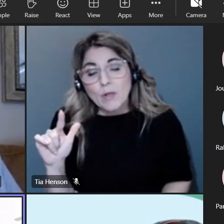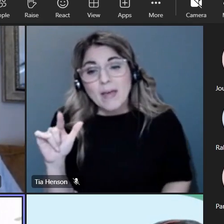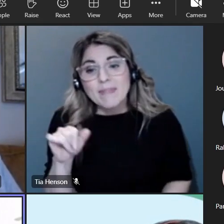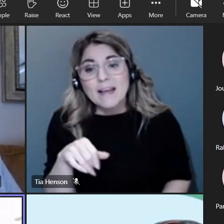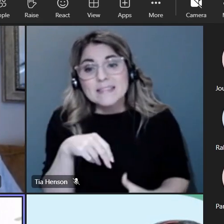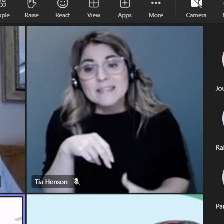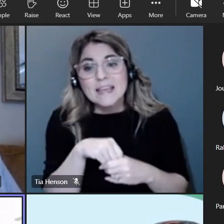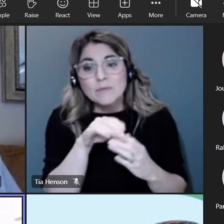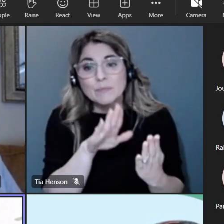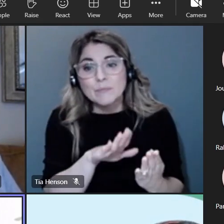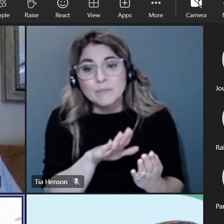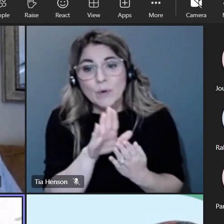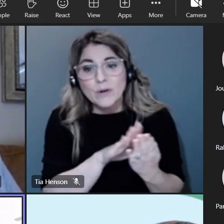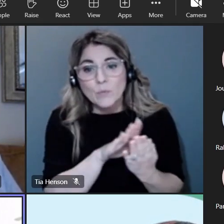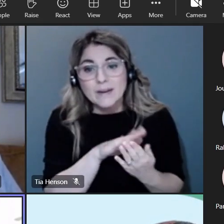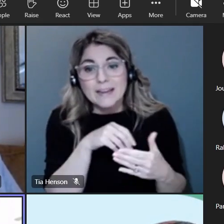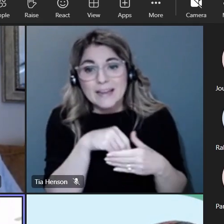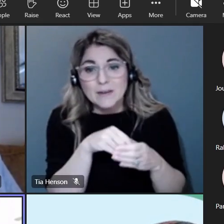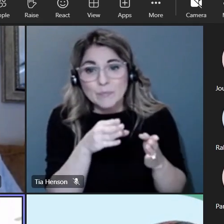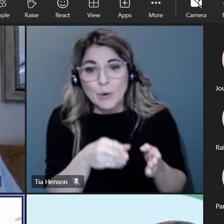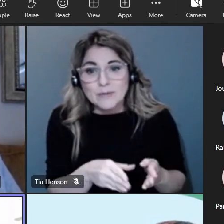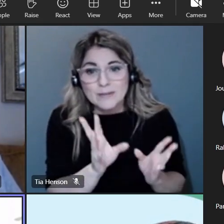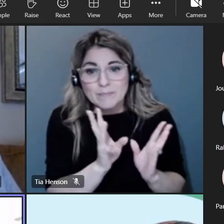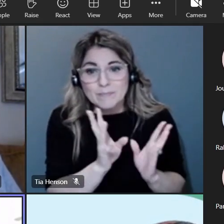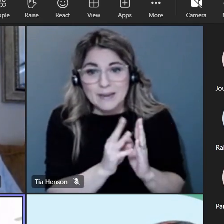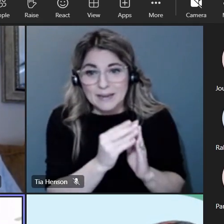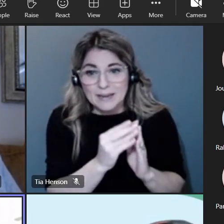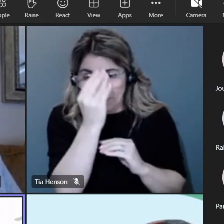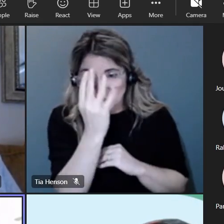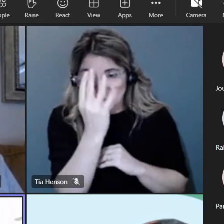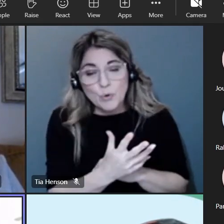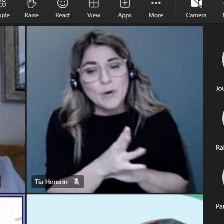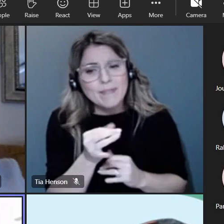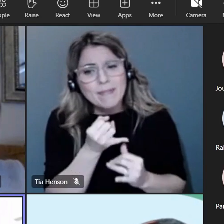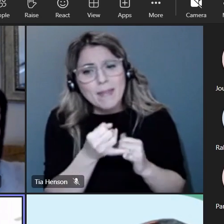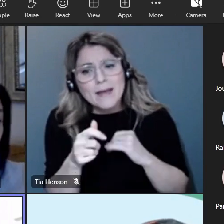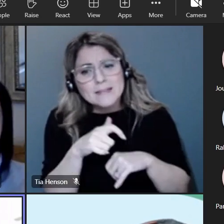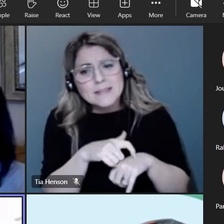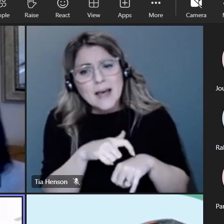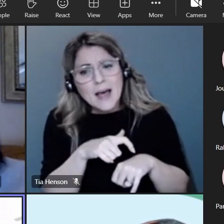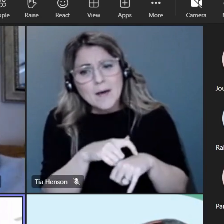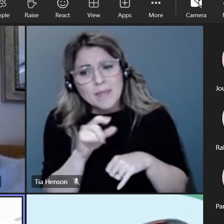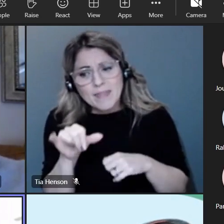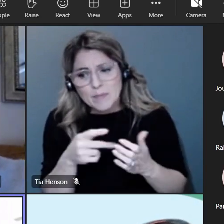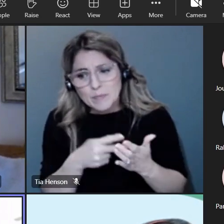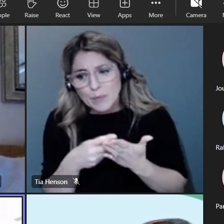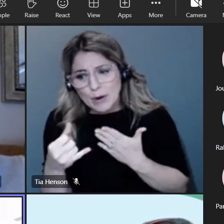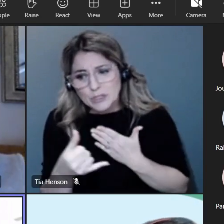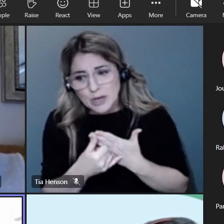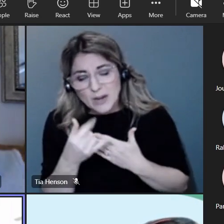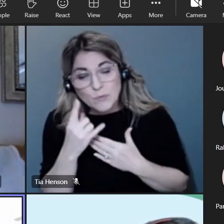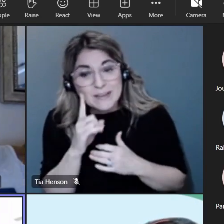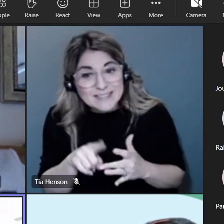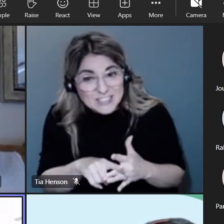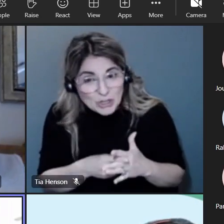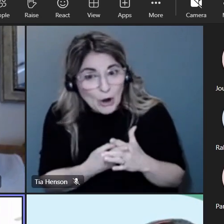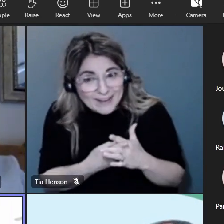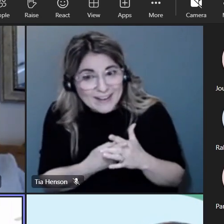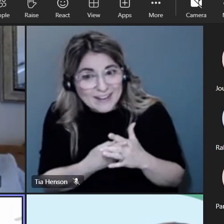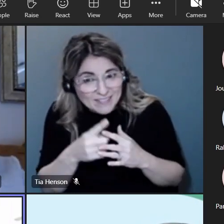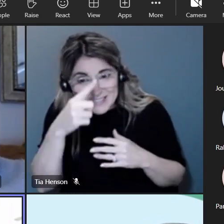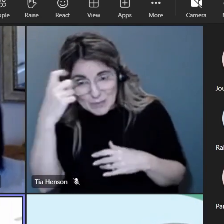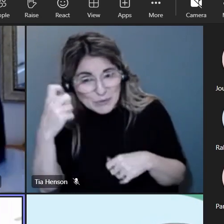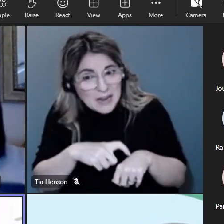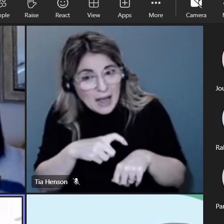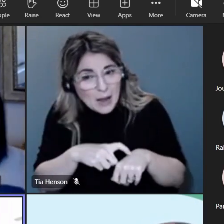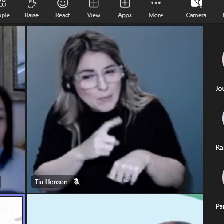in-person meeting so i know that the last time we did this project we kind of started it over the summer and kind